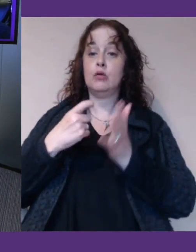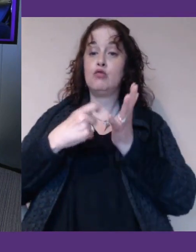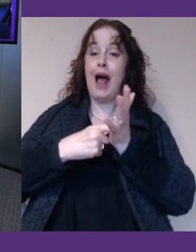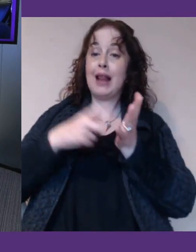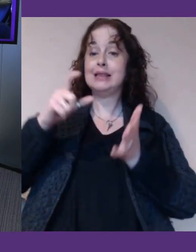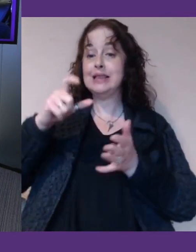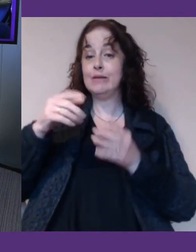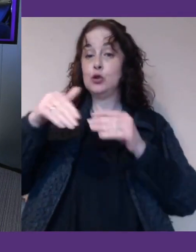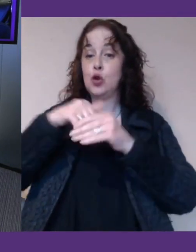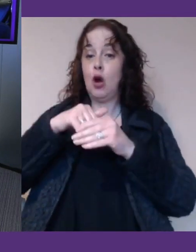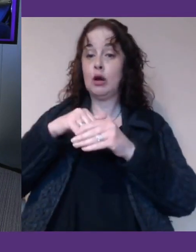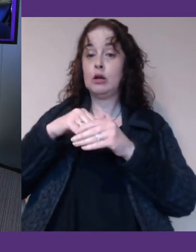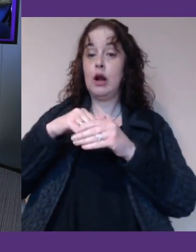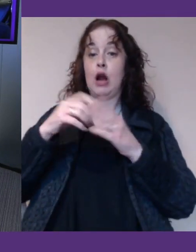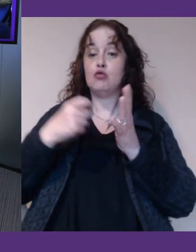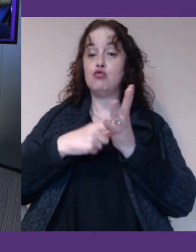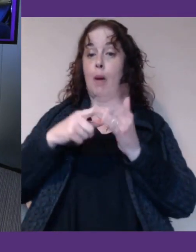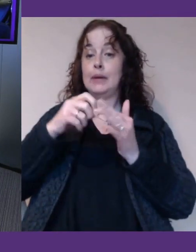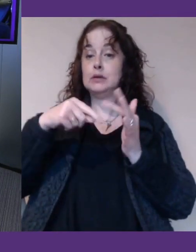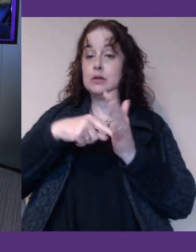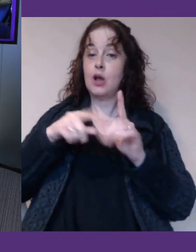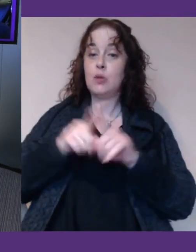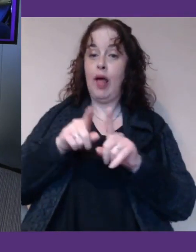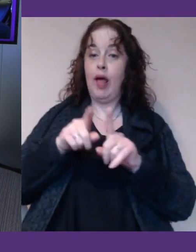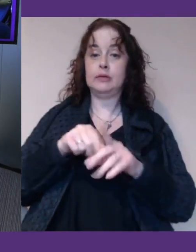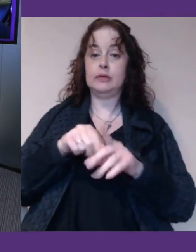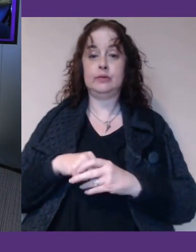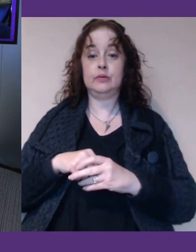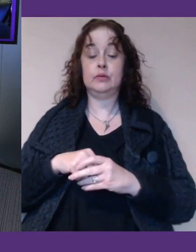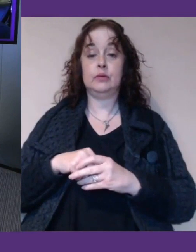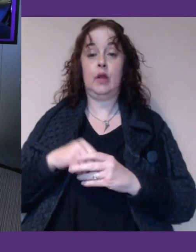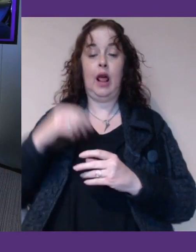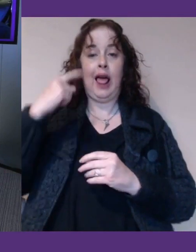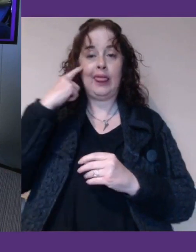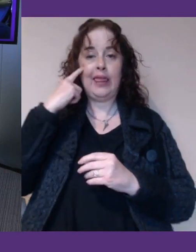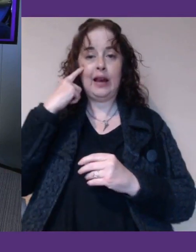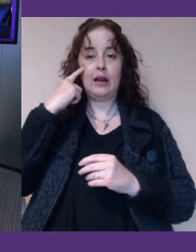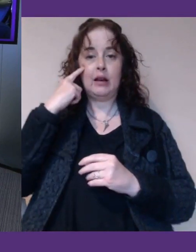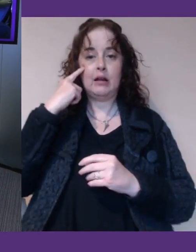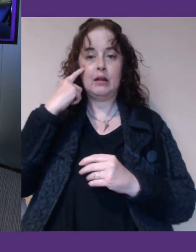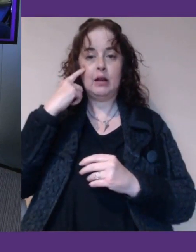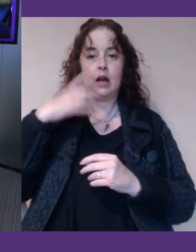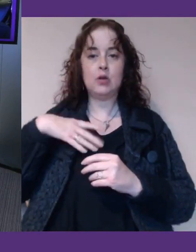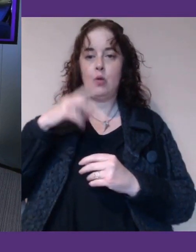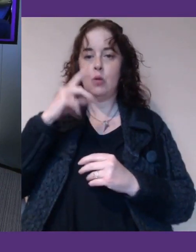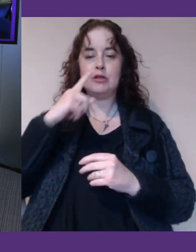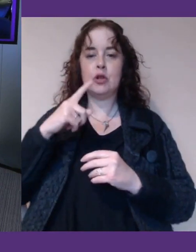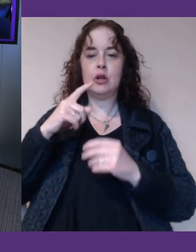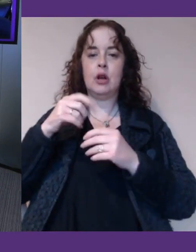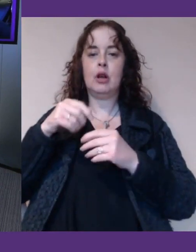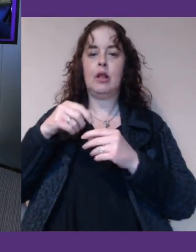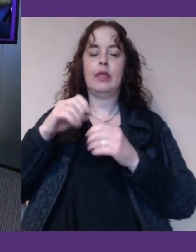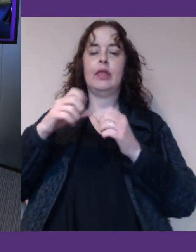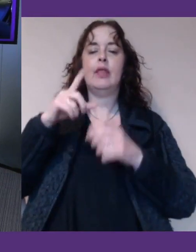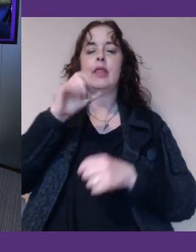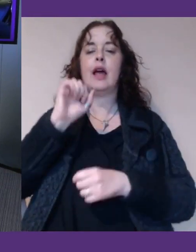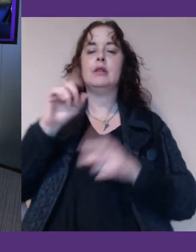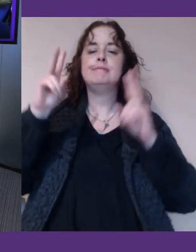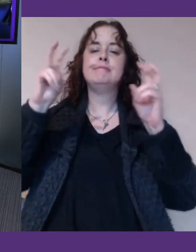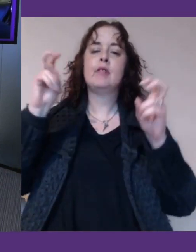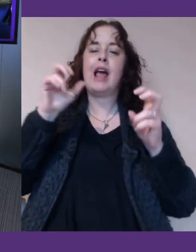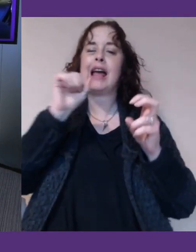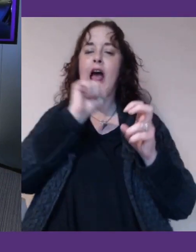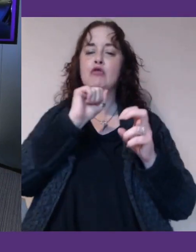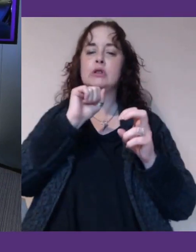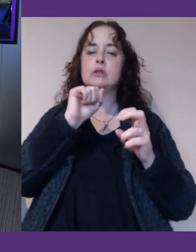joining us in the studio. I think, do you know what, I don't think we mentioned carrot and sticks, which is really interesting, because that's usually what we end up